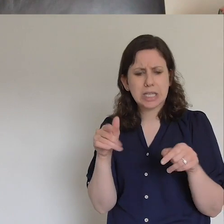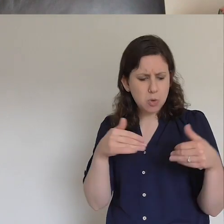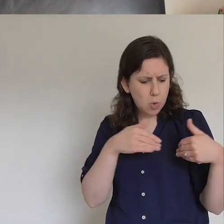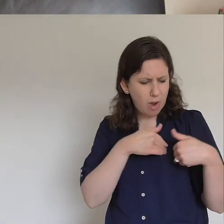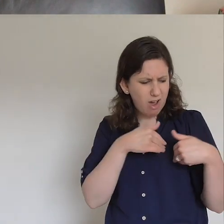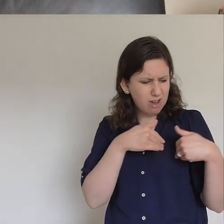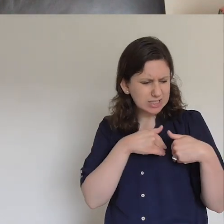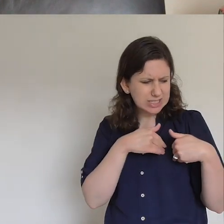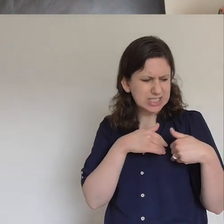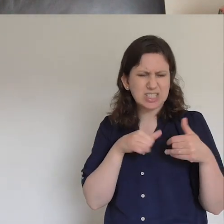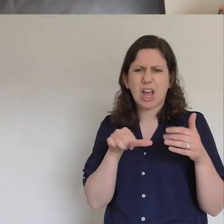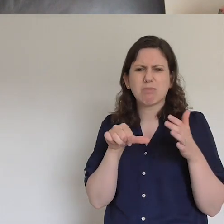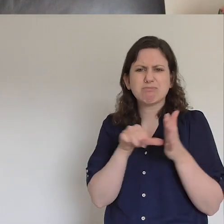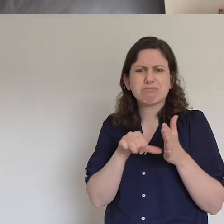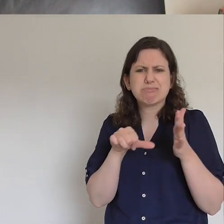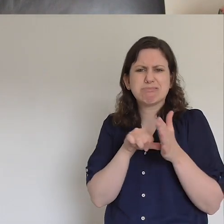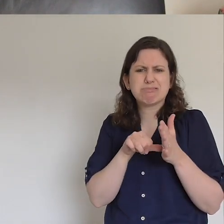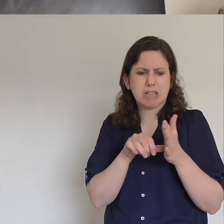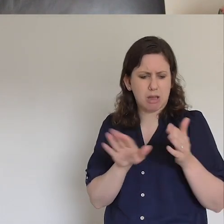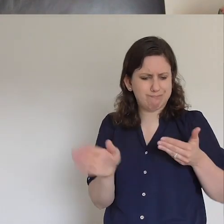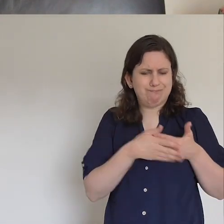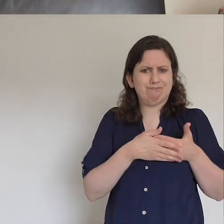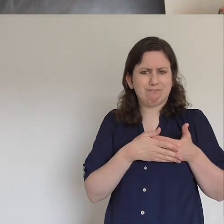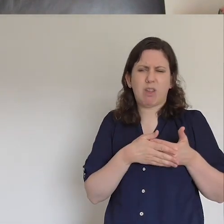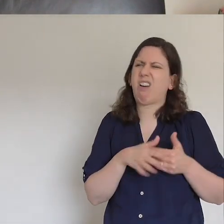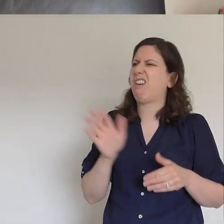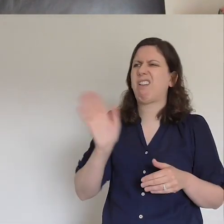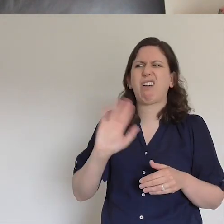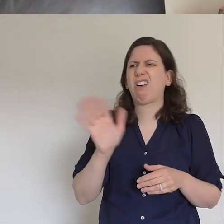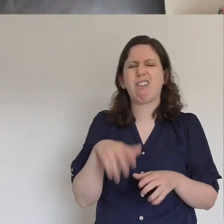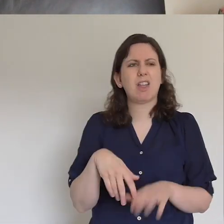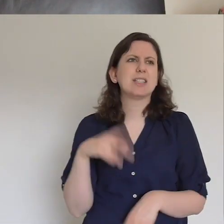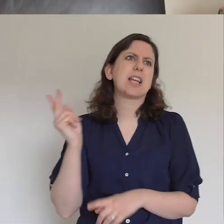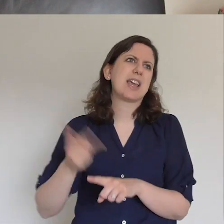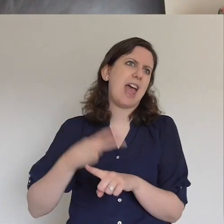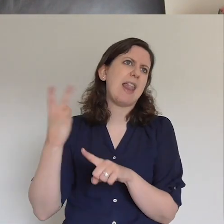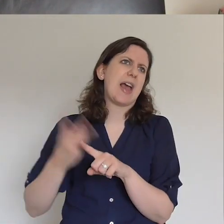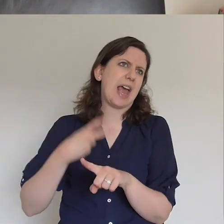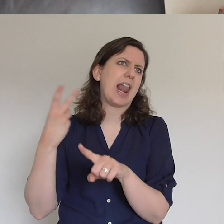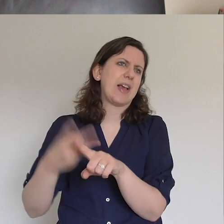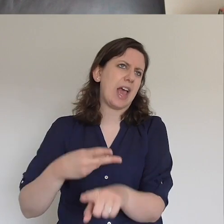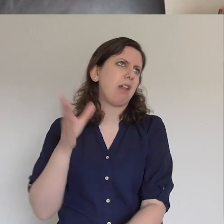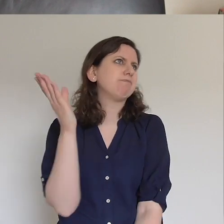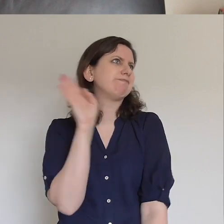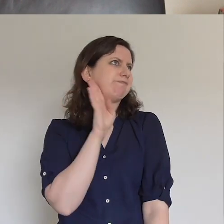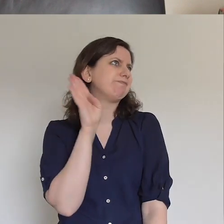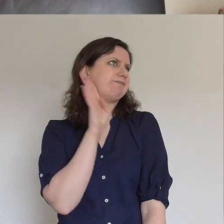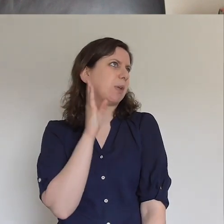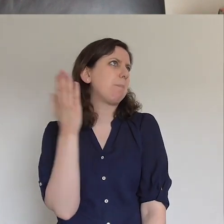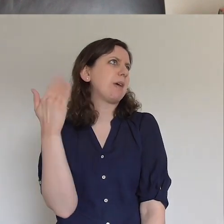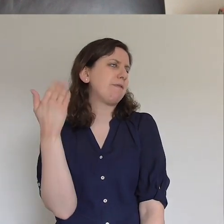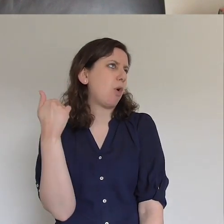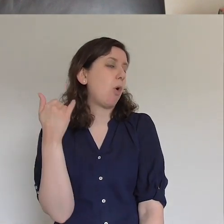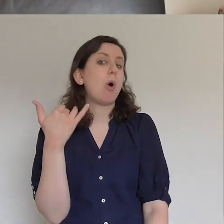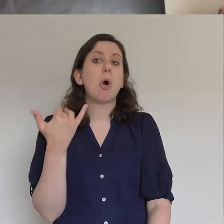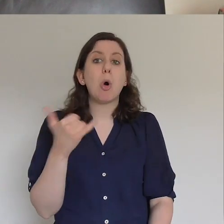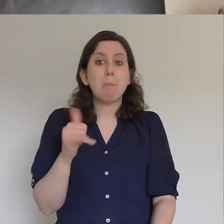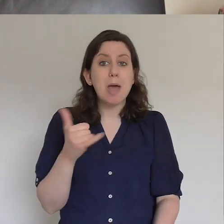like just a oh I've heard this I've heard this before like here they go again or maybe you're sat next to somebody and you're like